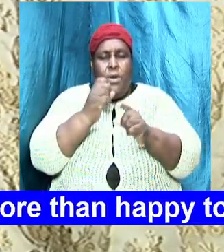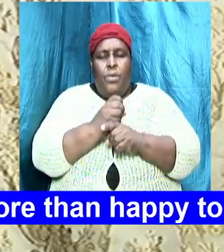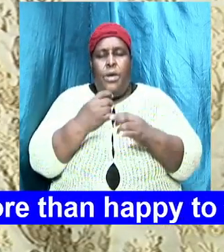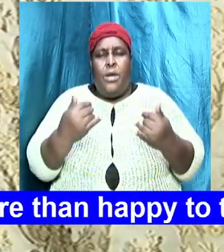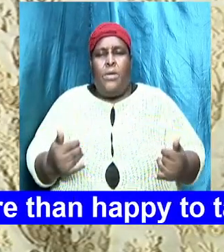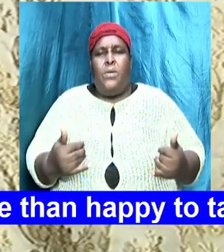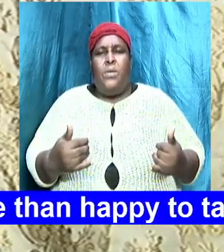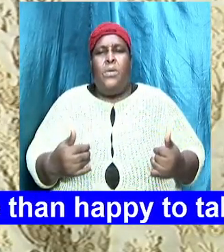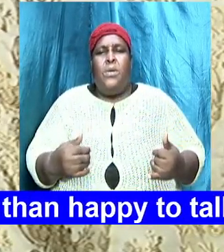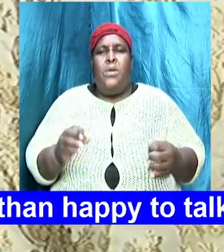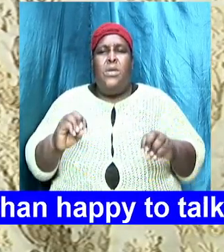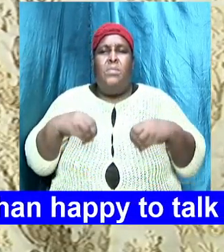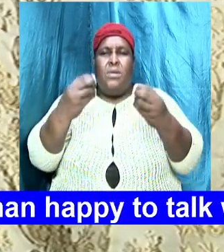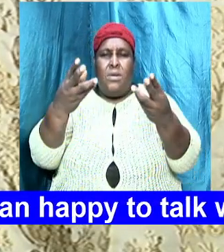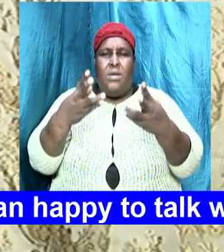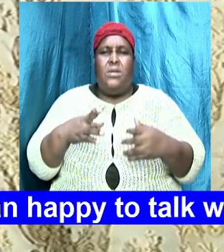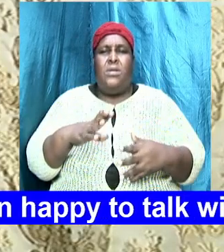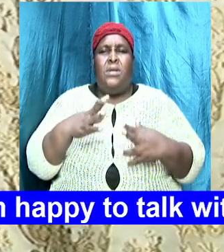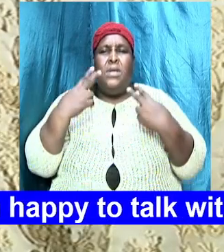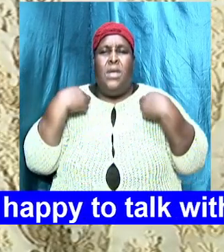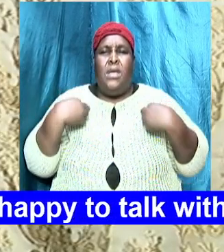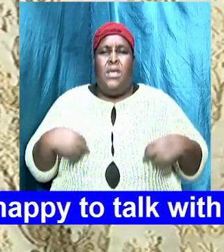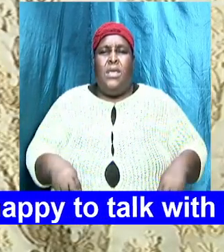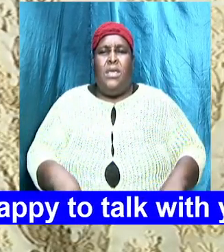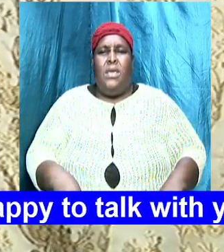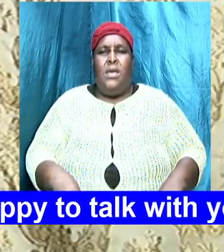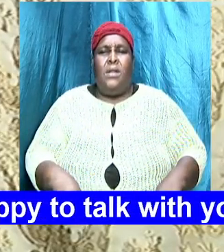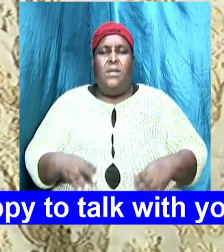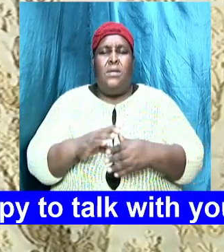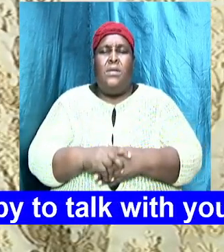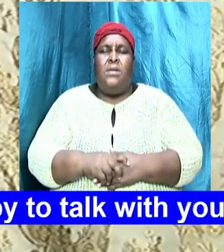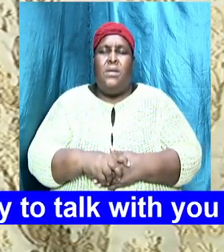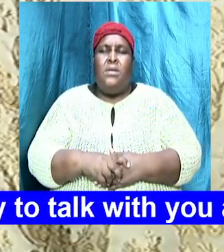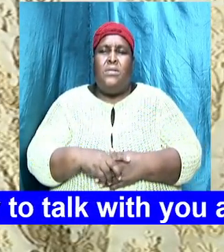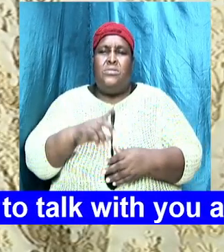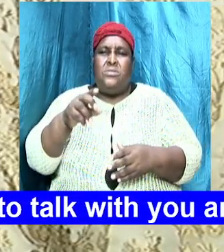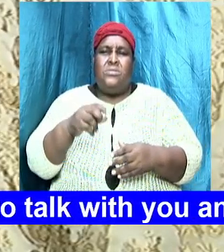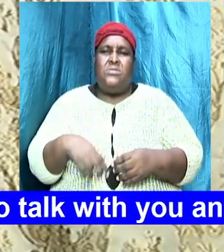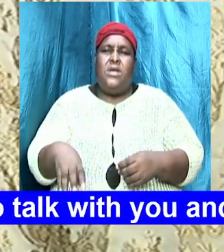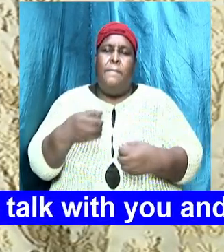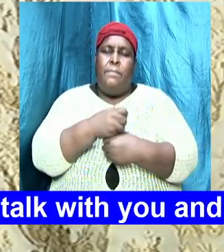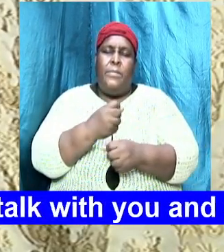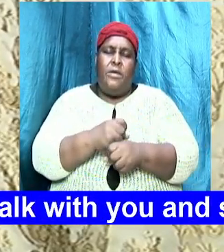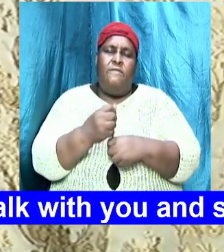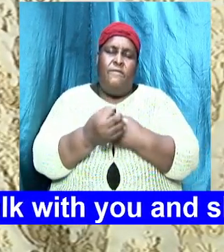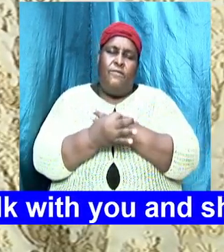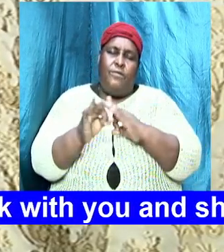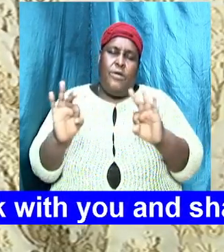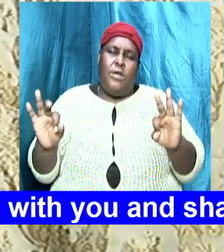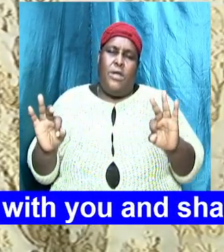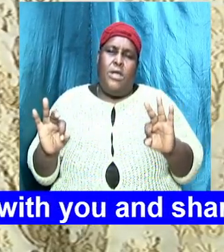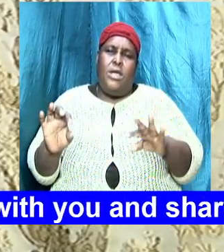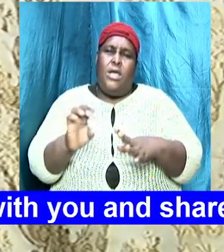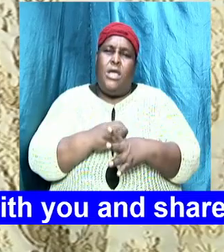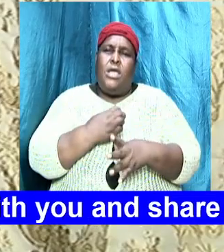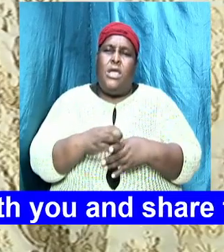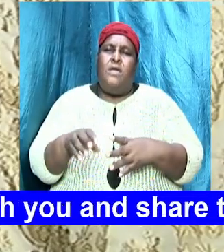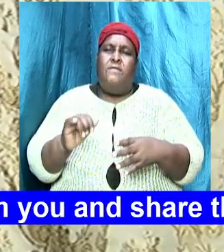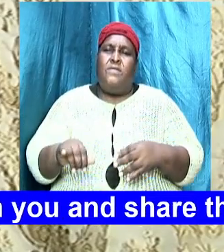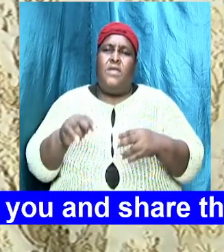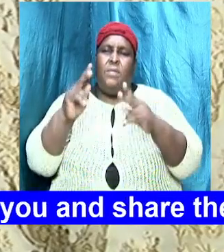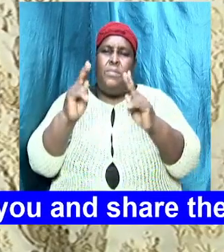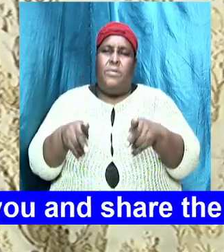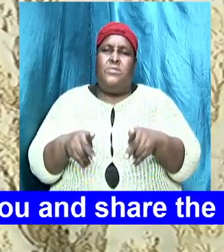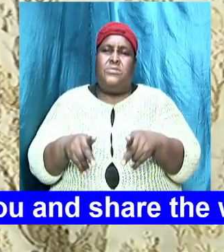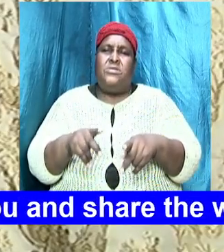now that you will just grant a touch and that you will heal and that you will set free we pray God even for that person that